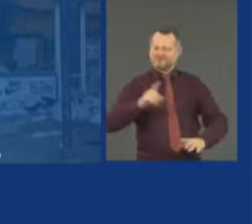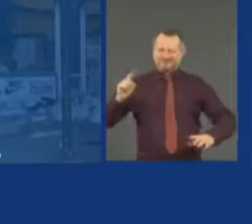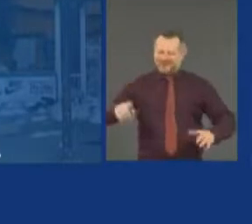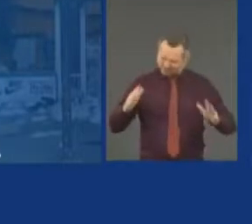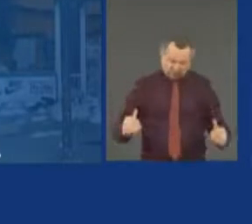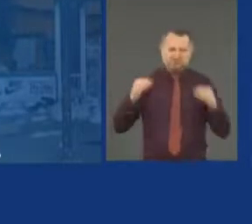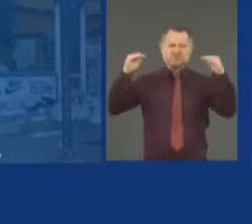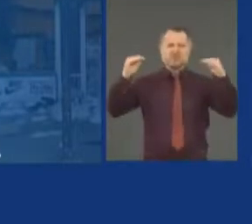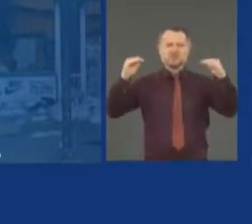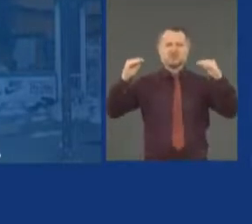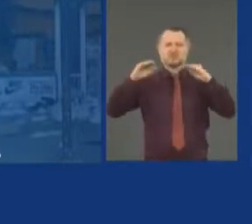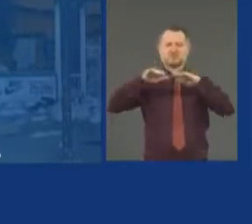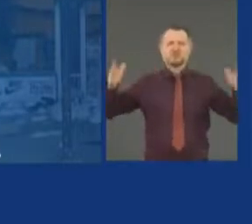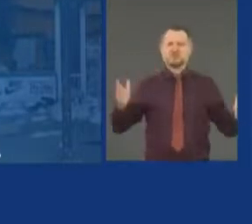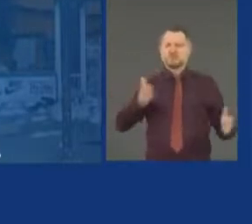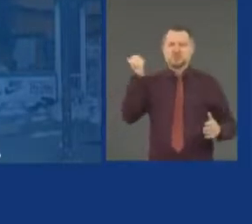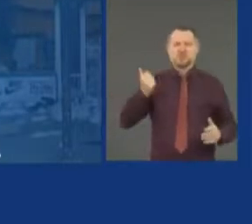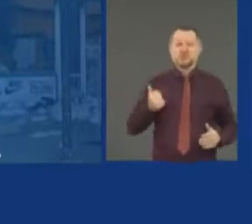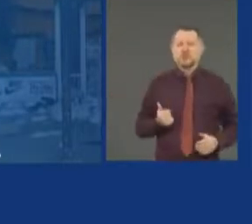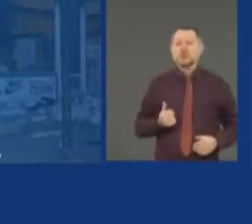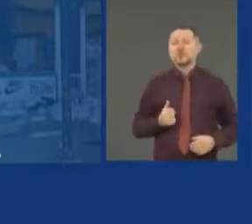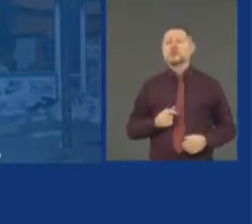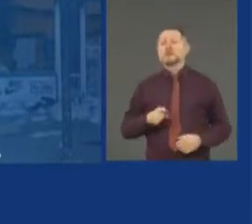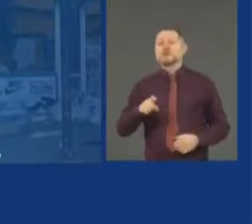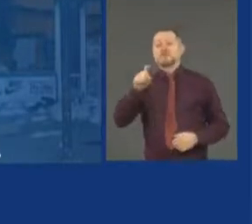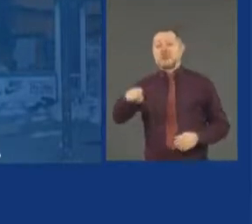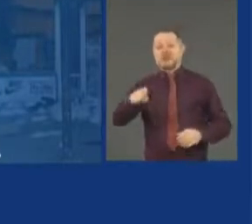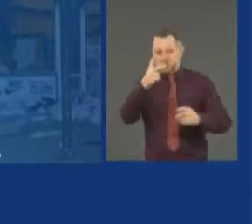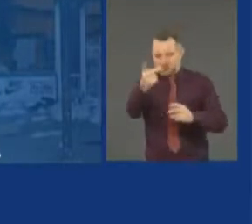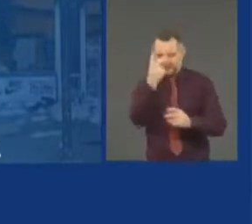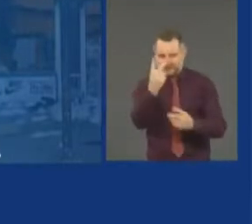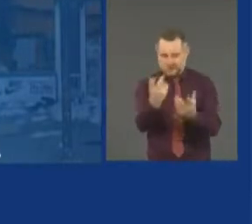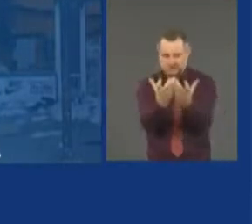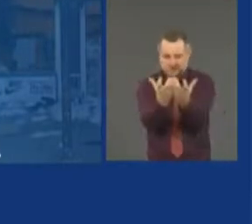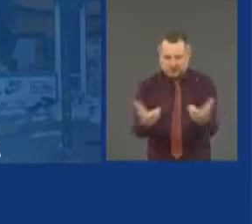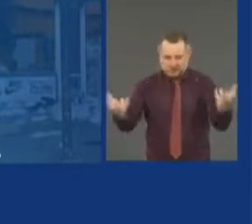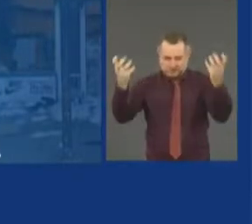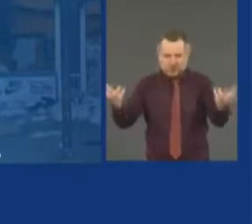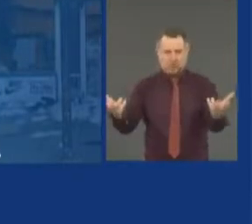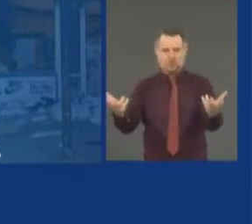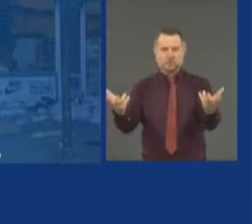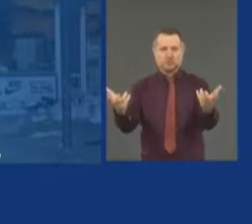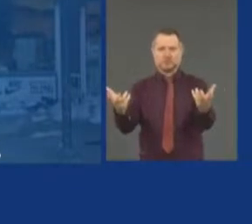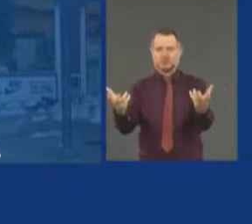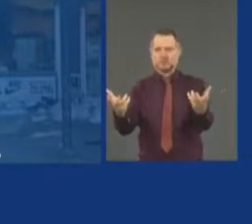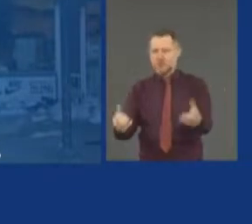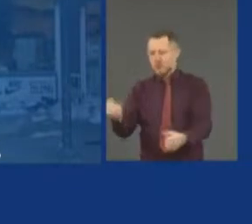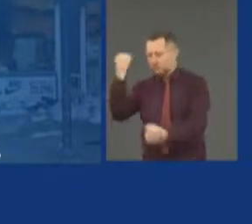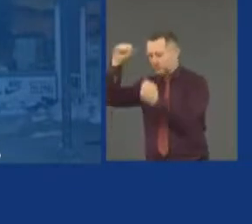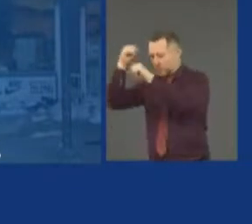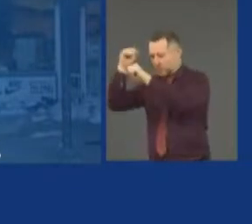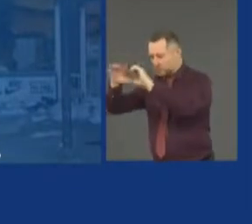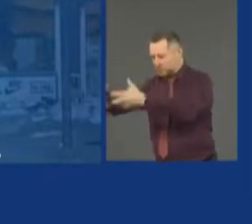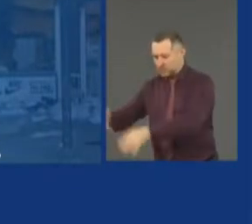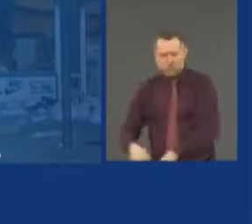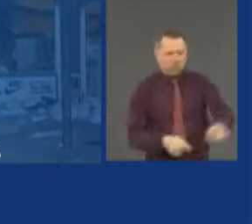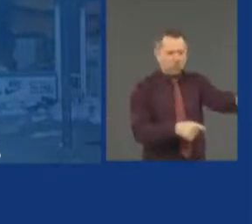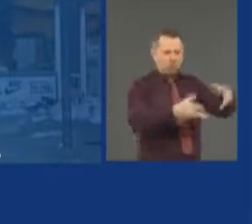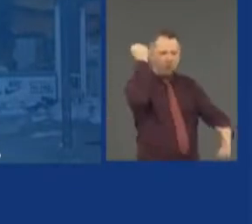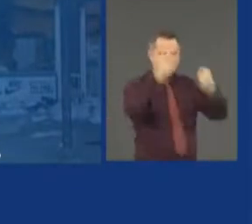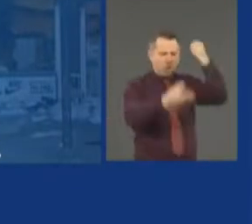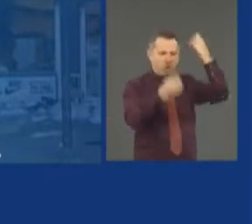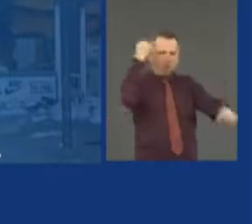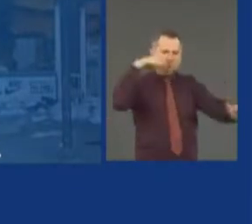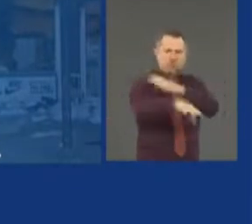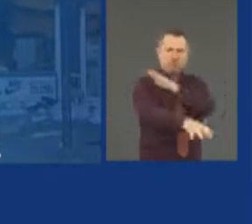But separate the protesters from the looting. They are two very different